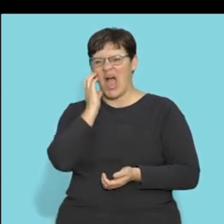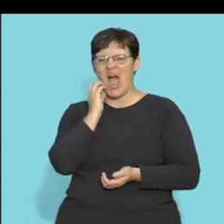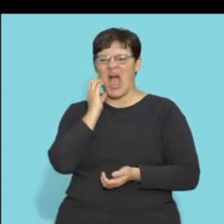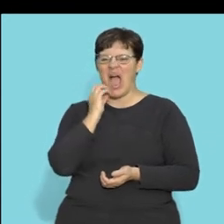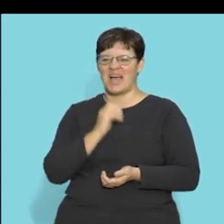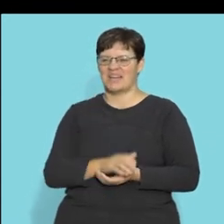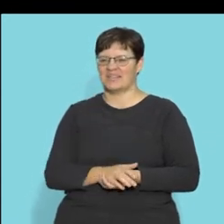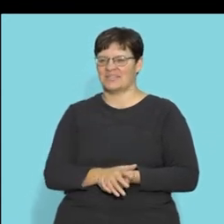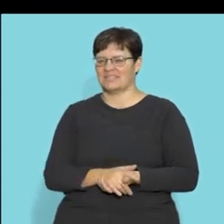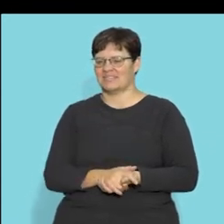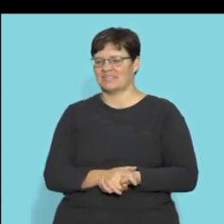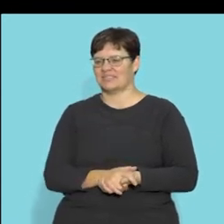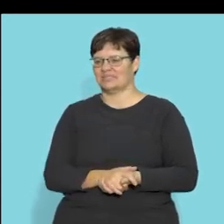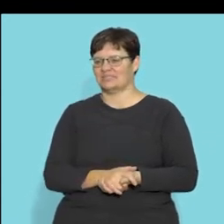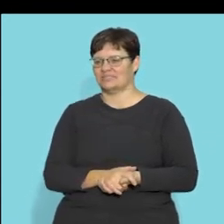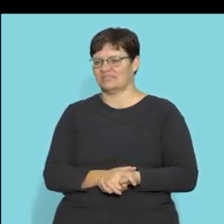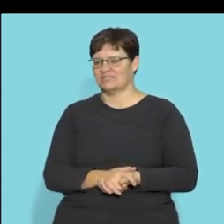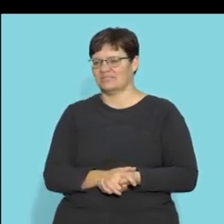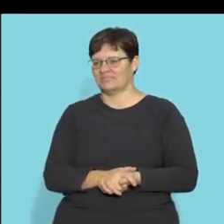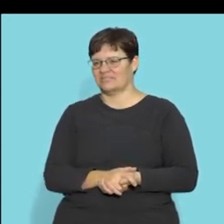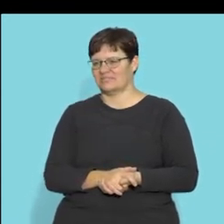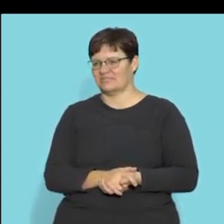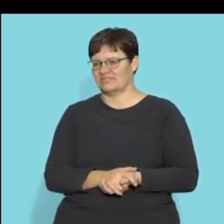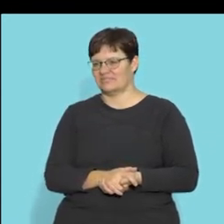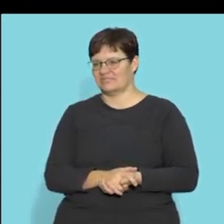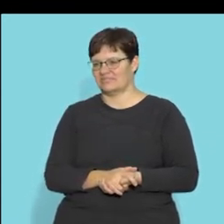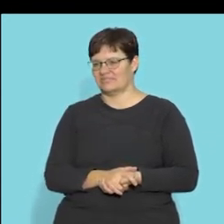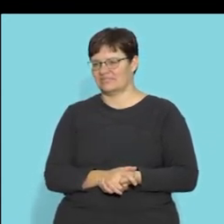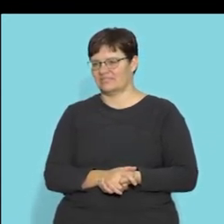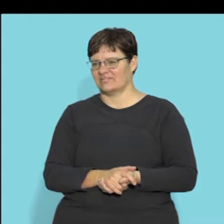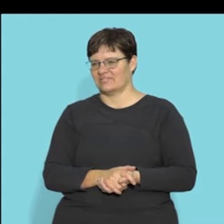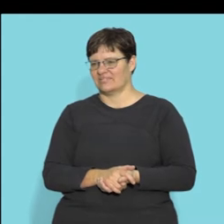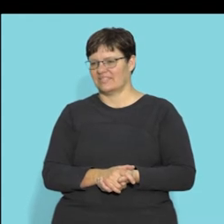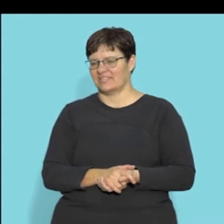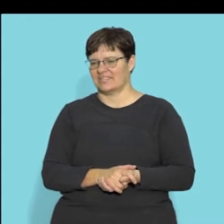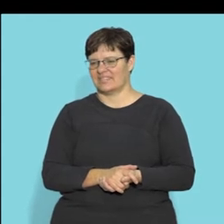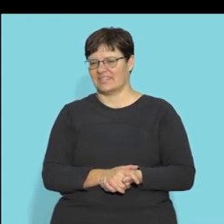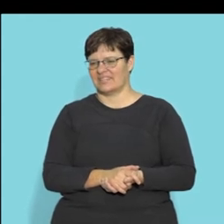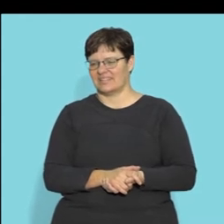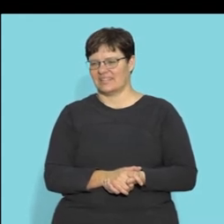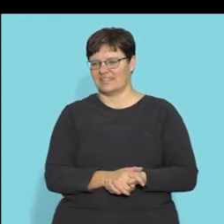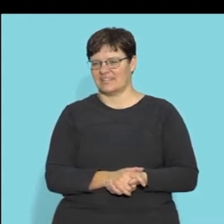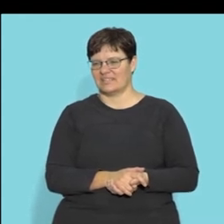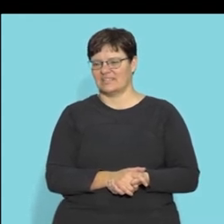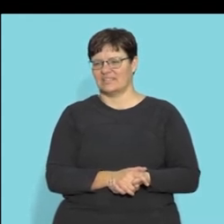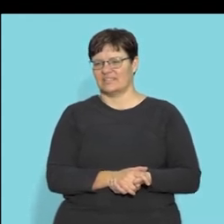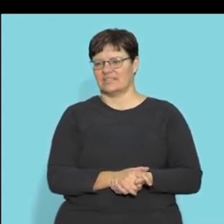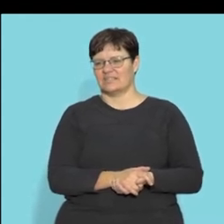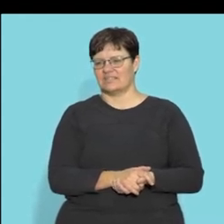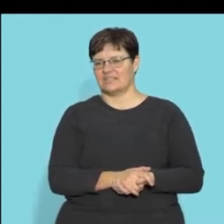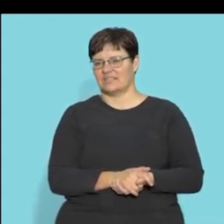yeah i'll say okay i'll go on